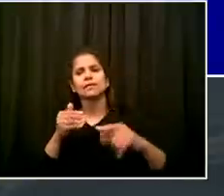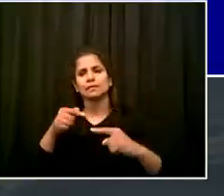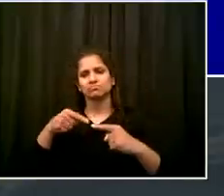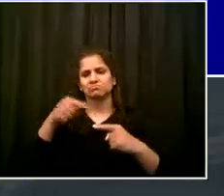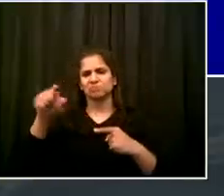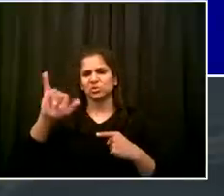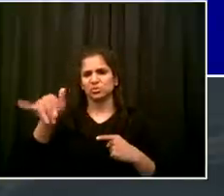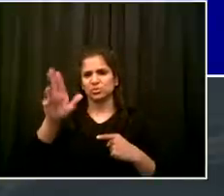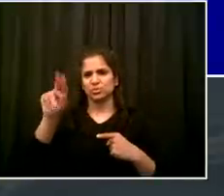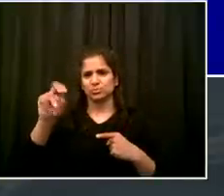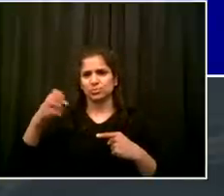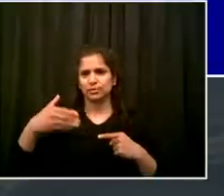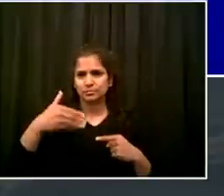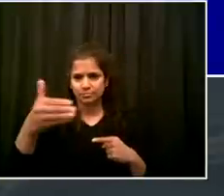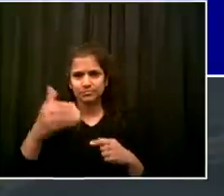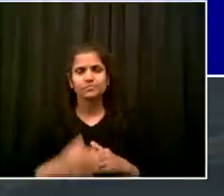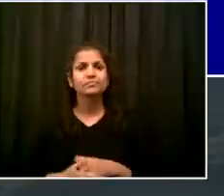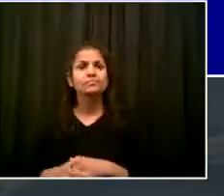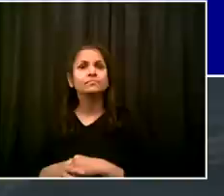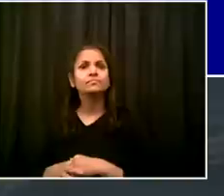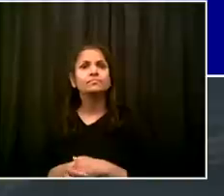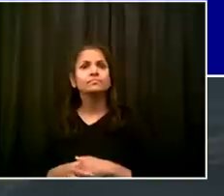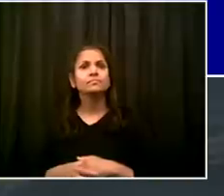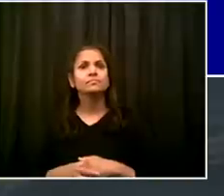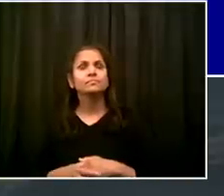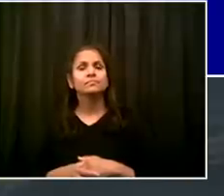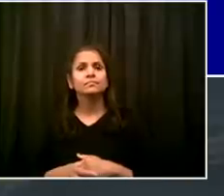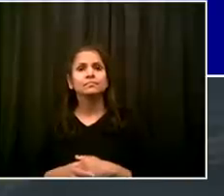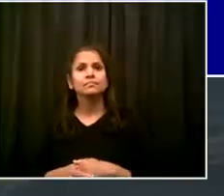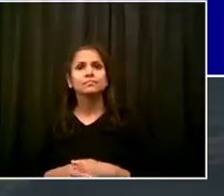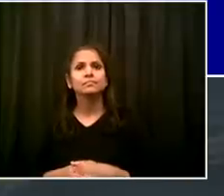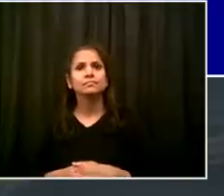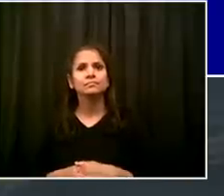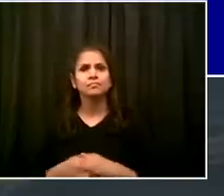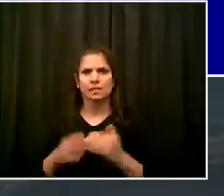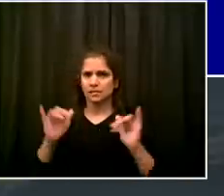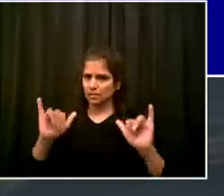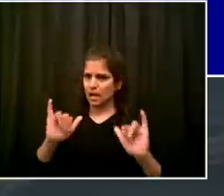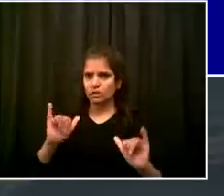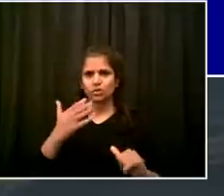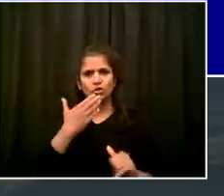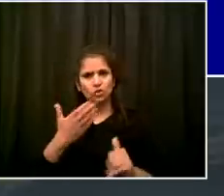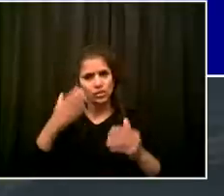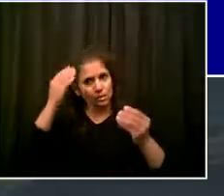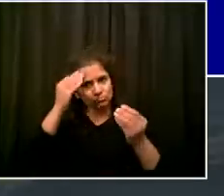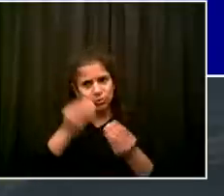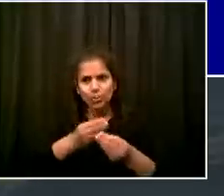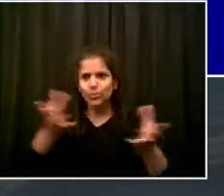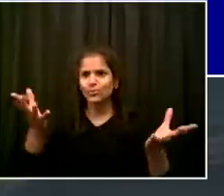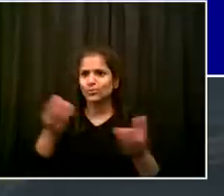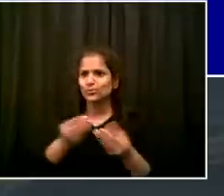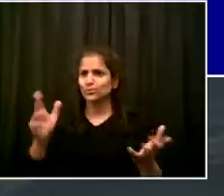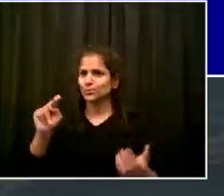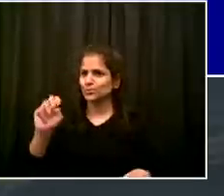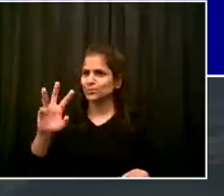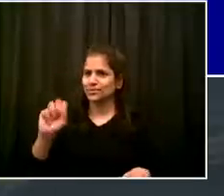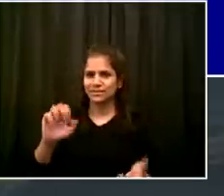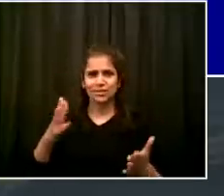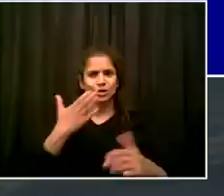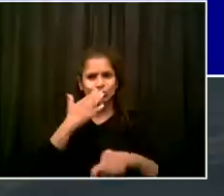back to anything like normal. But something very good is happening because of your hard work and everyone in this town should feel good about that.